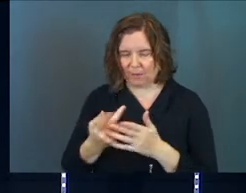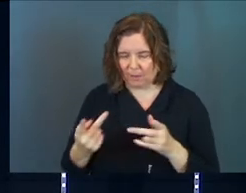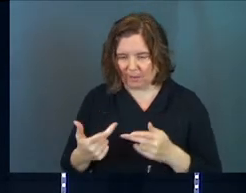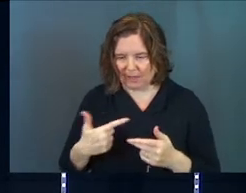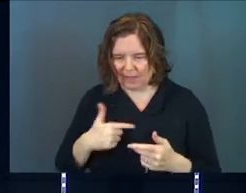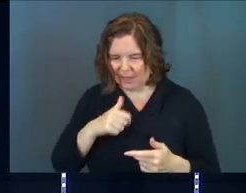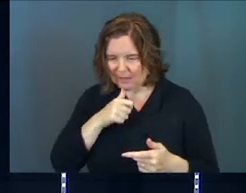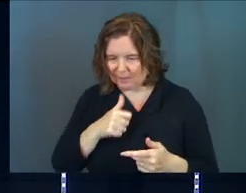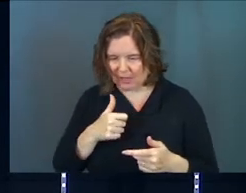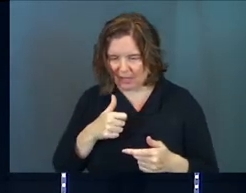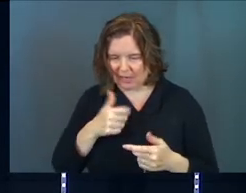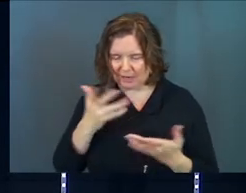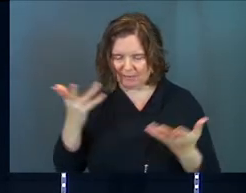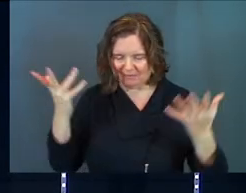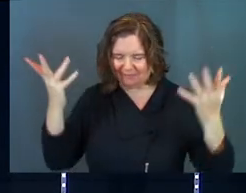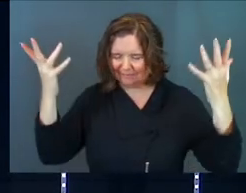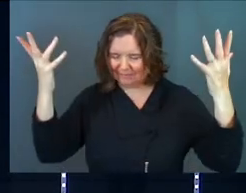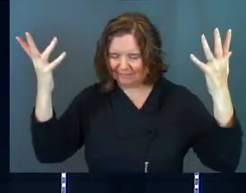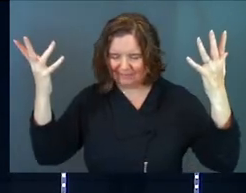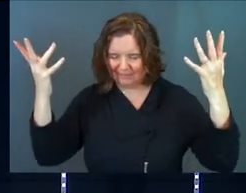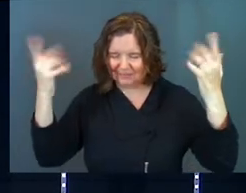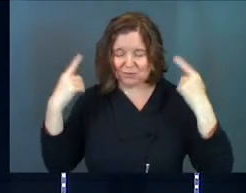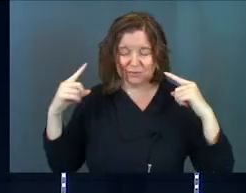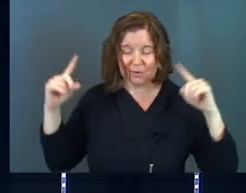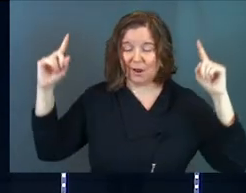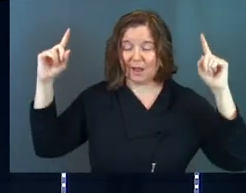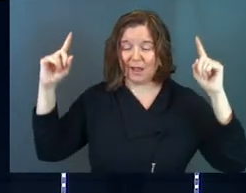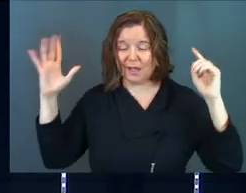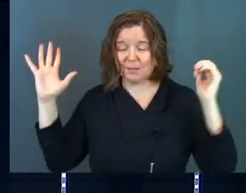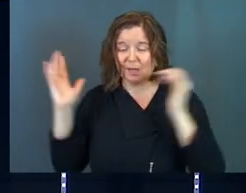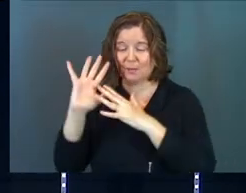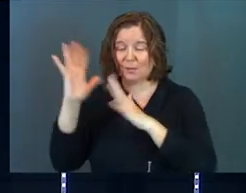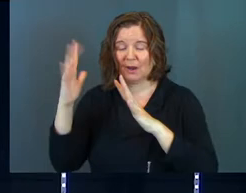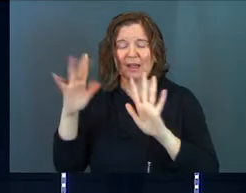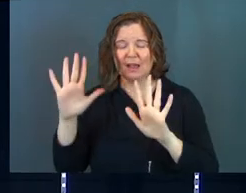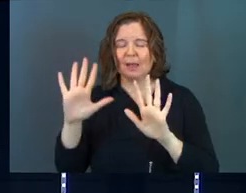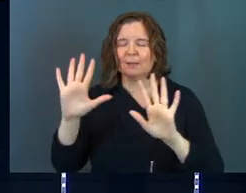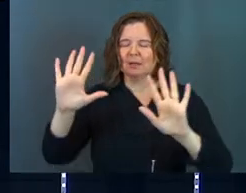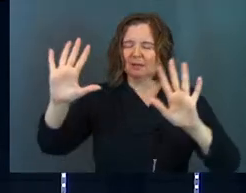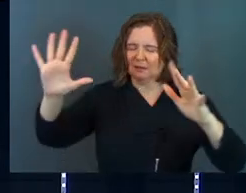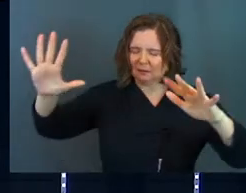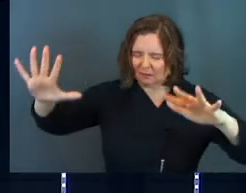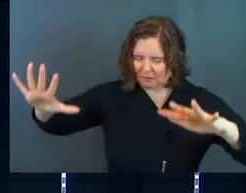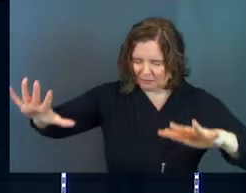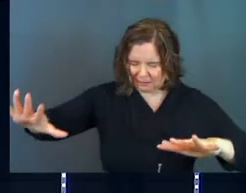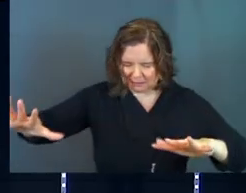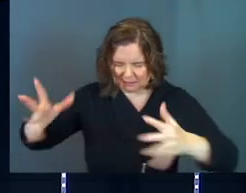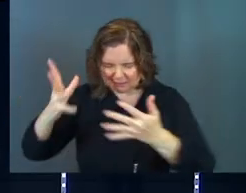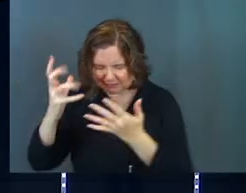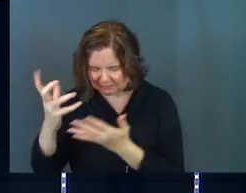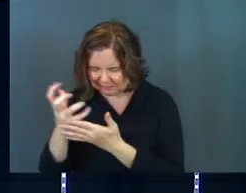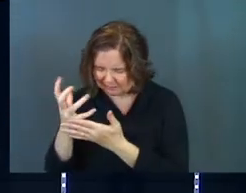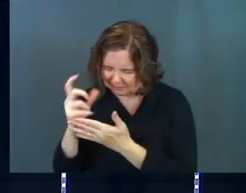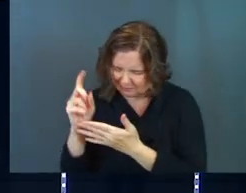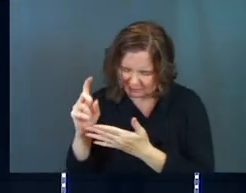where I'm not putting up my hands in triumph and in praise to God. I'm extending my hands in desperation.